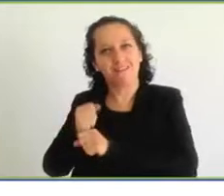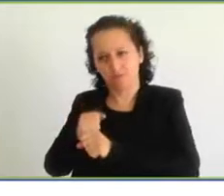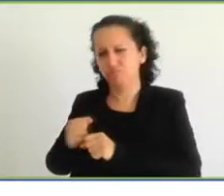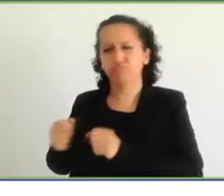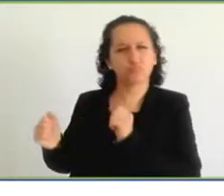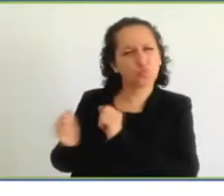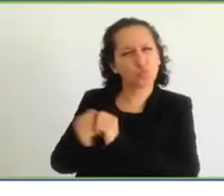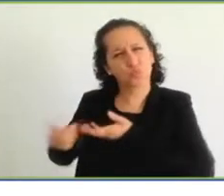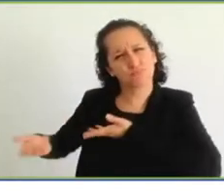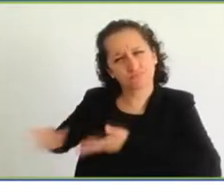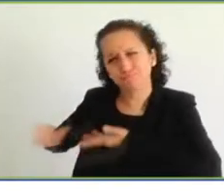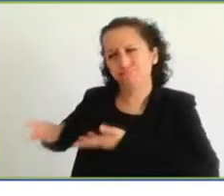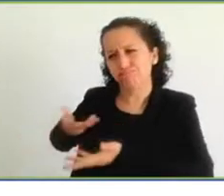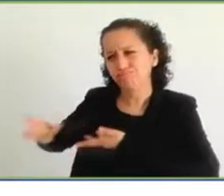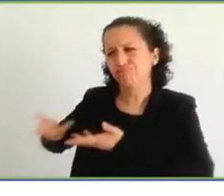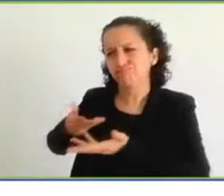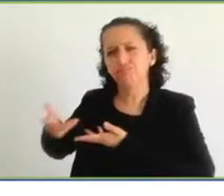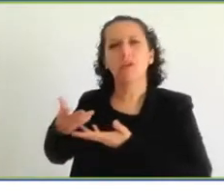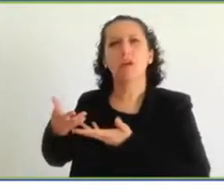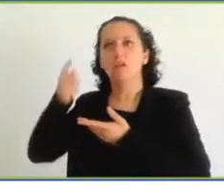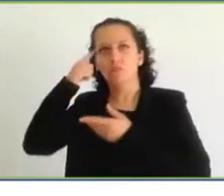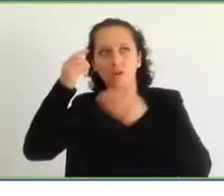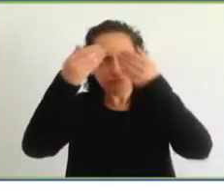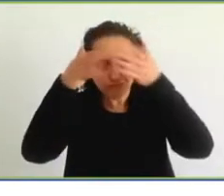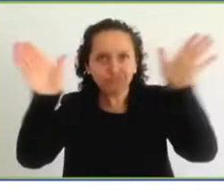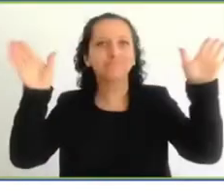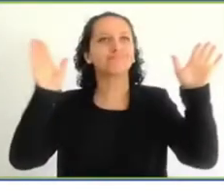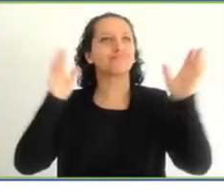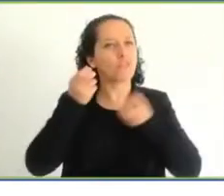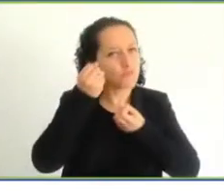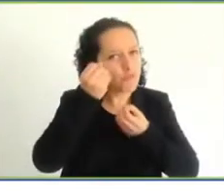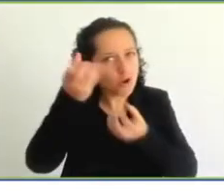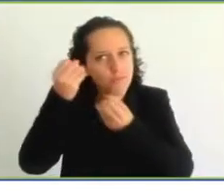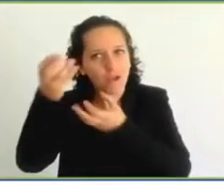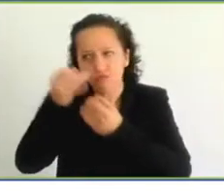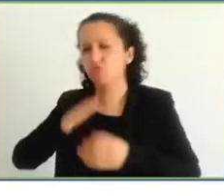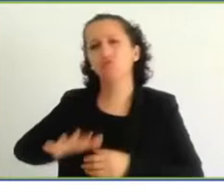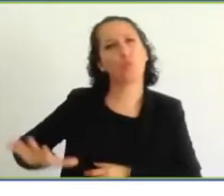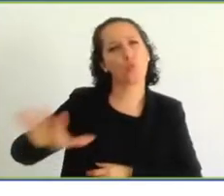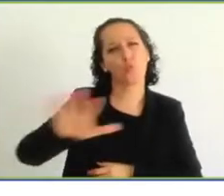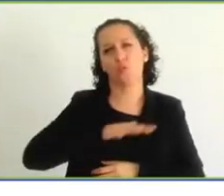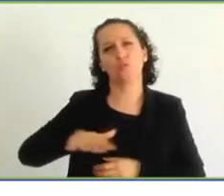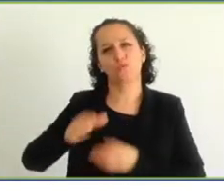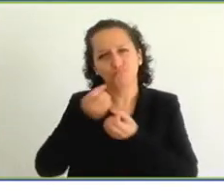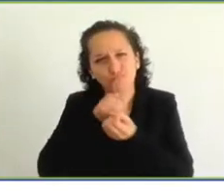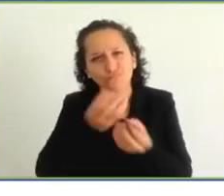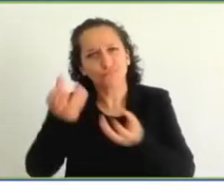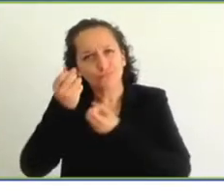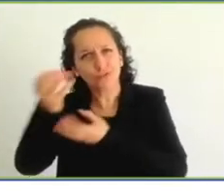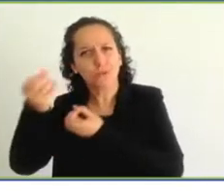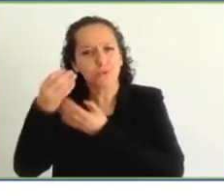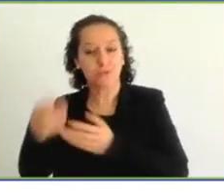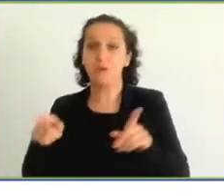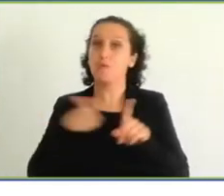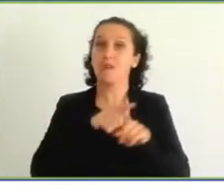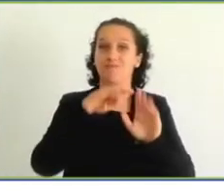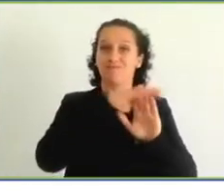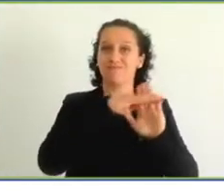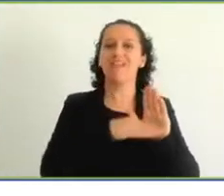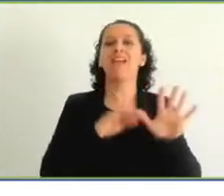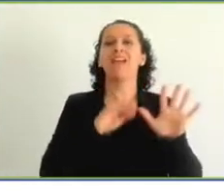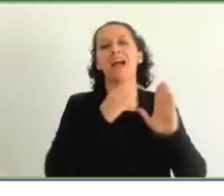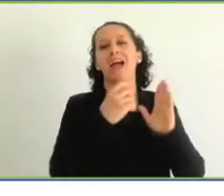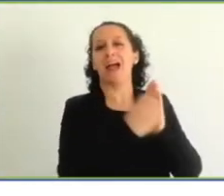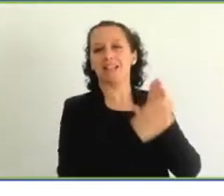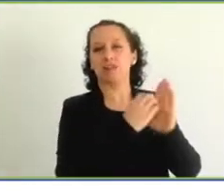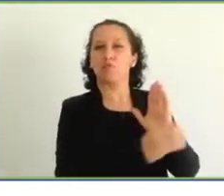the region. And as mandated by Articles 10 and 11 of the Eskazo agreement, capacity building